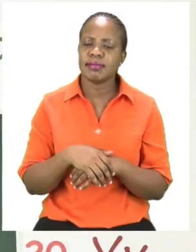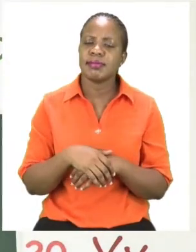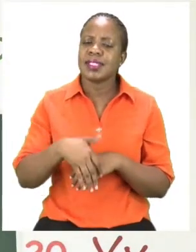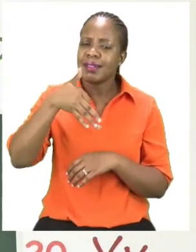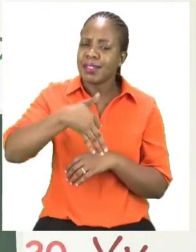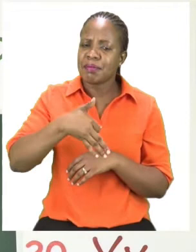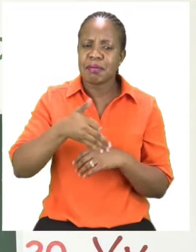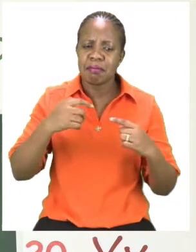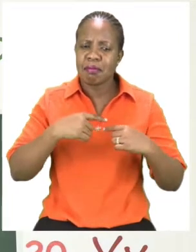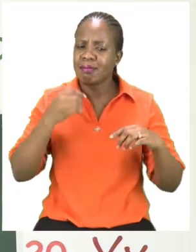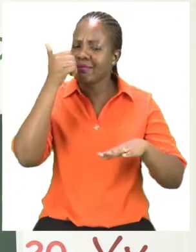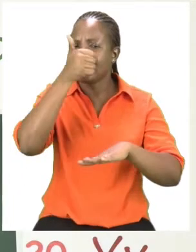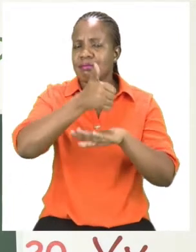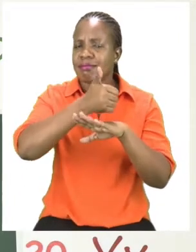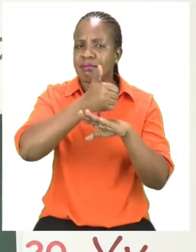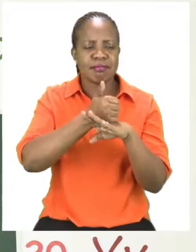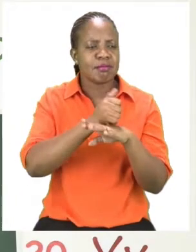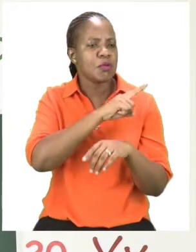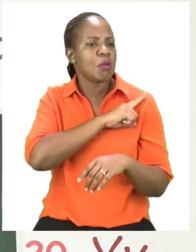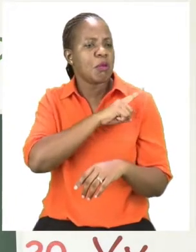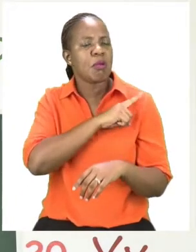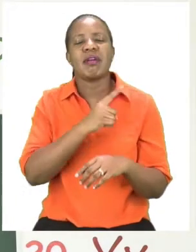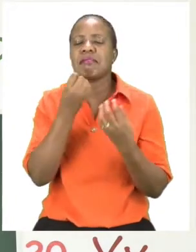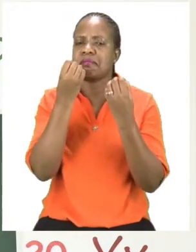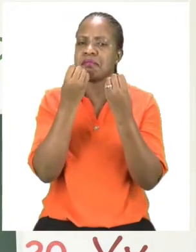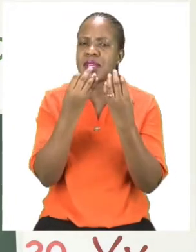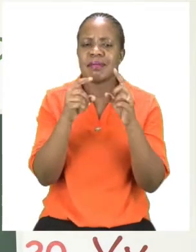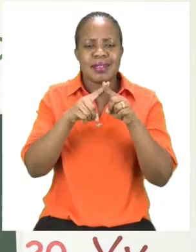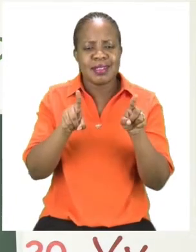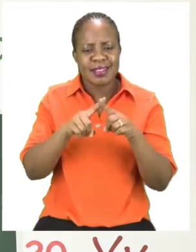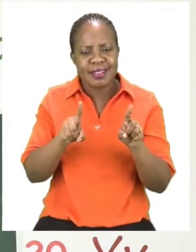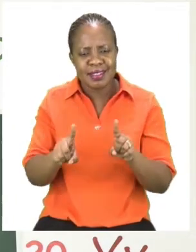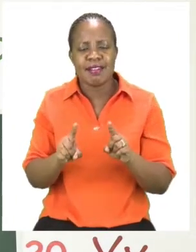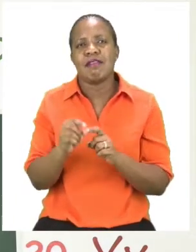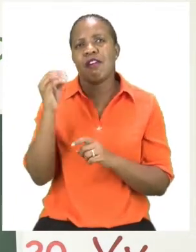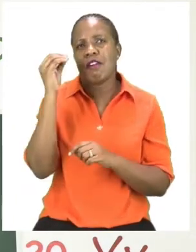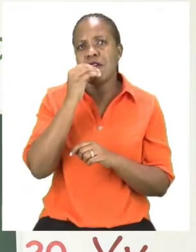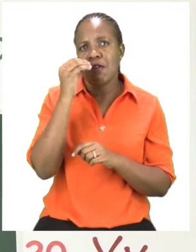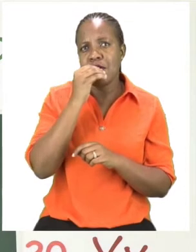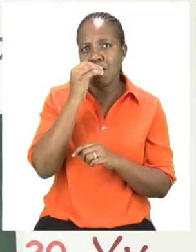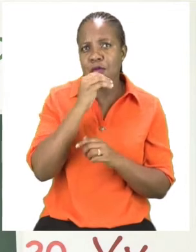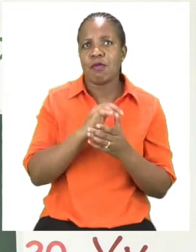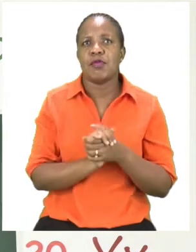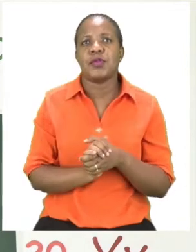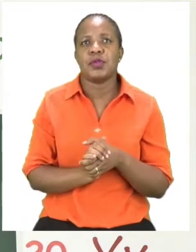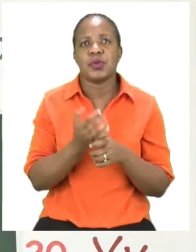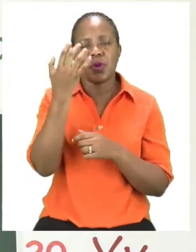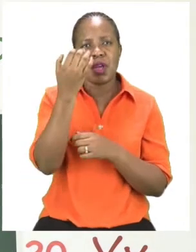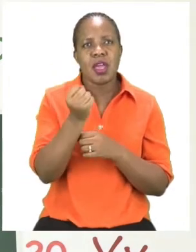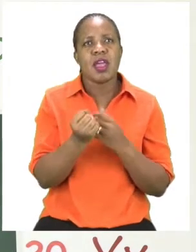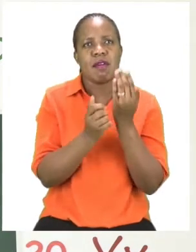types of foods that we grow. For our starches we use maize and wheat.